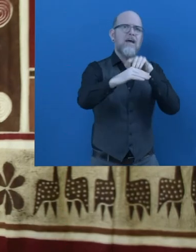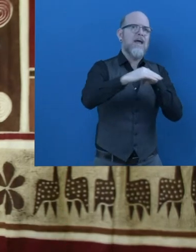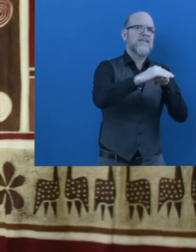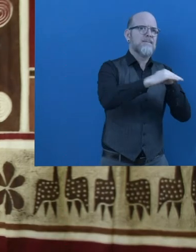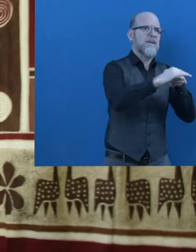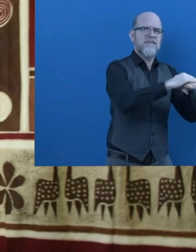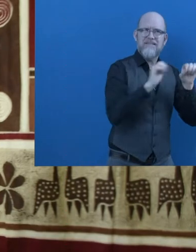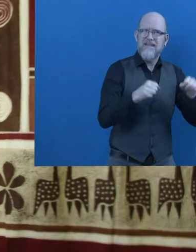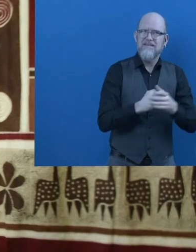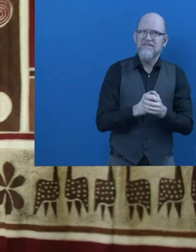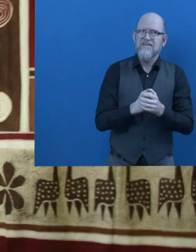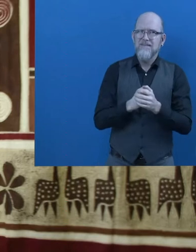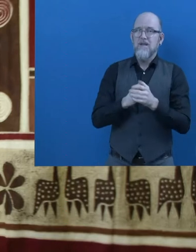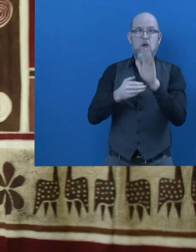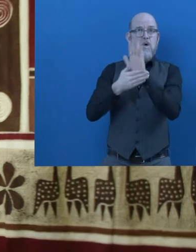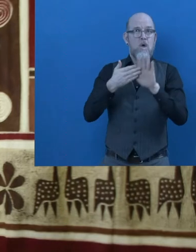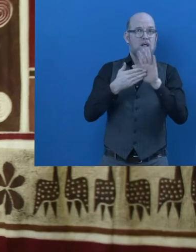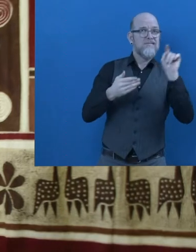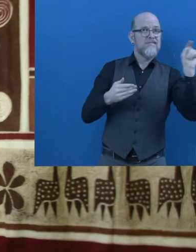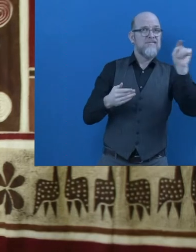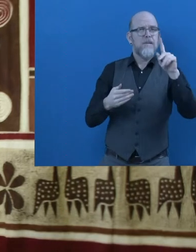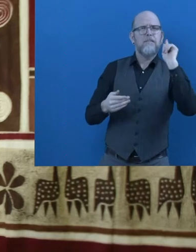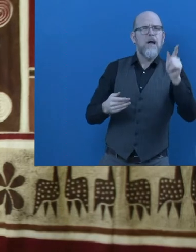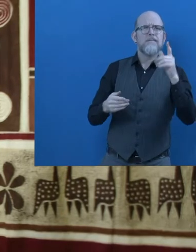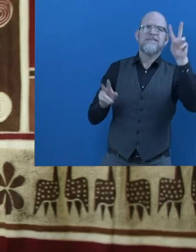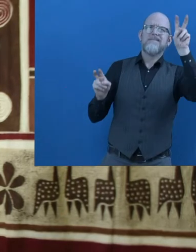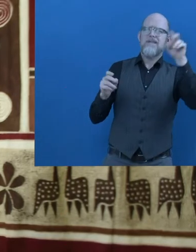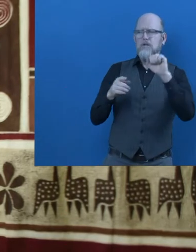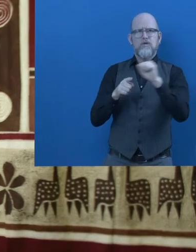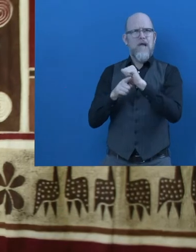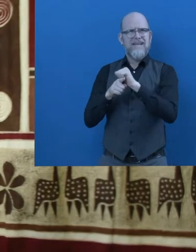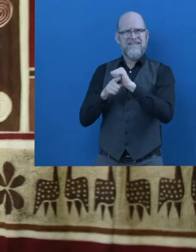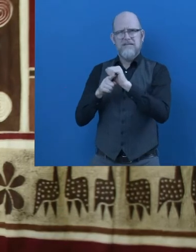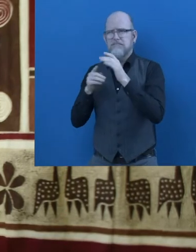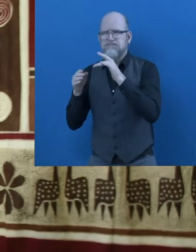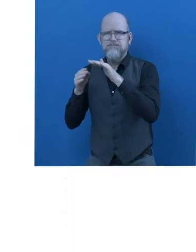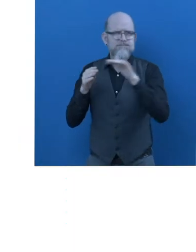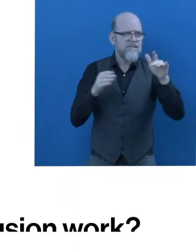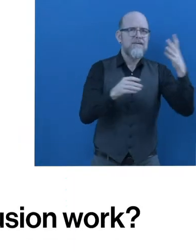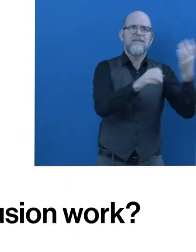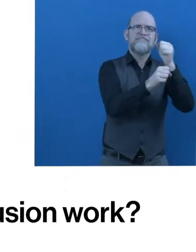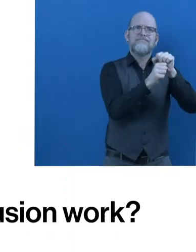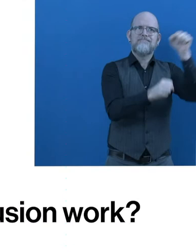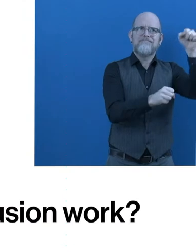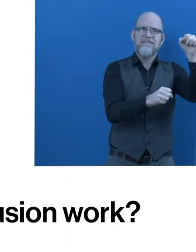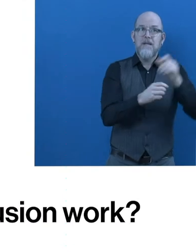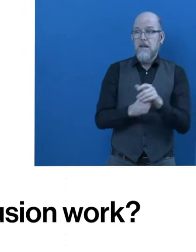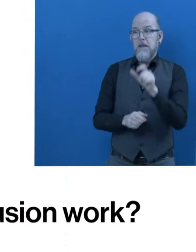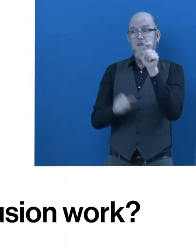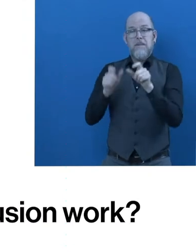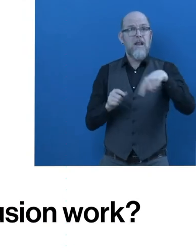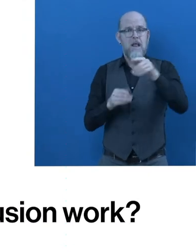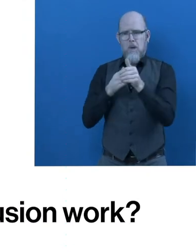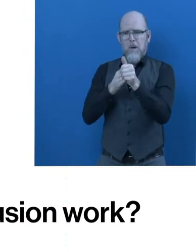focusing on training to graduation for youth with disabilities. How does Guideline for